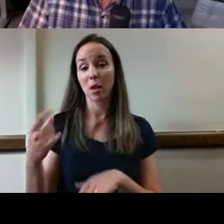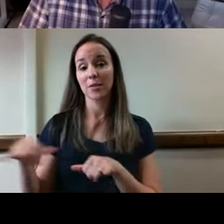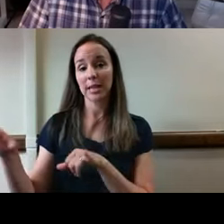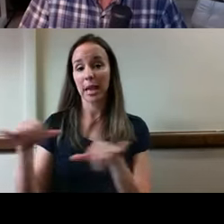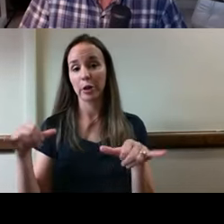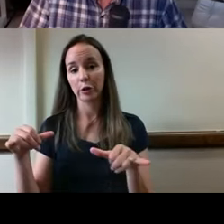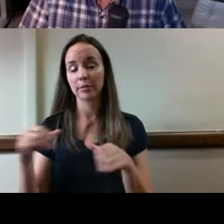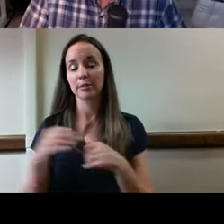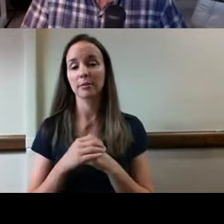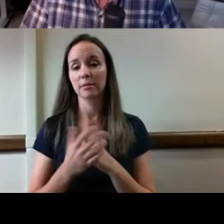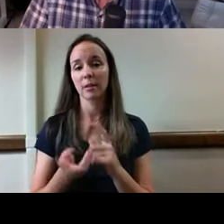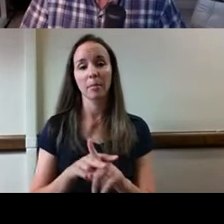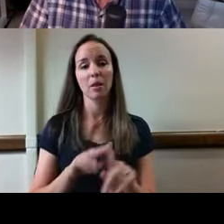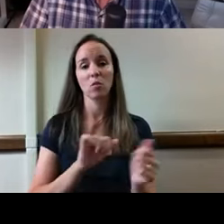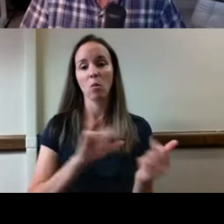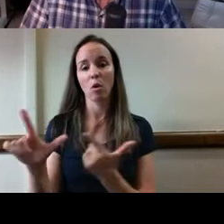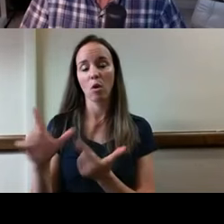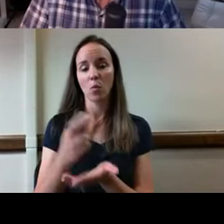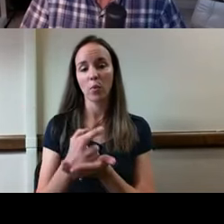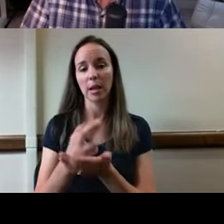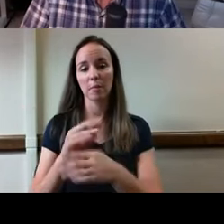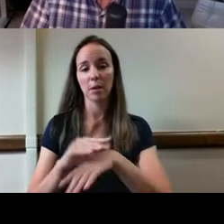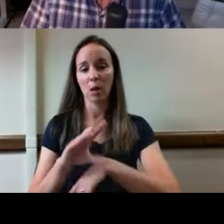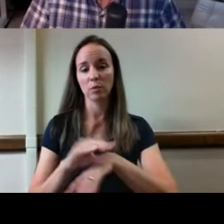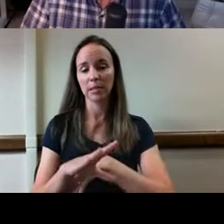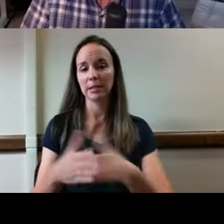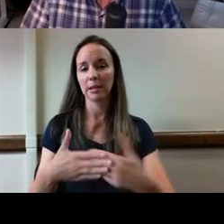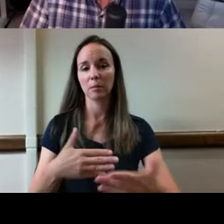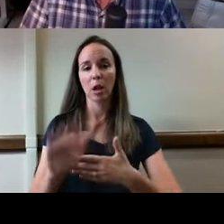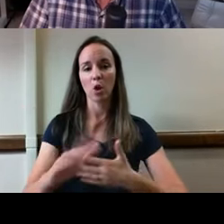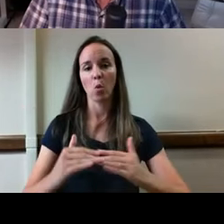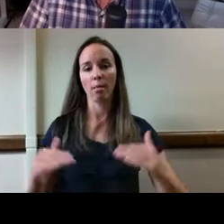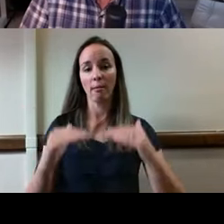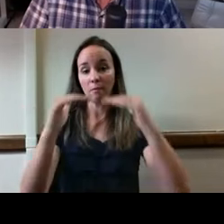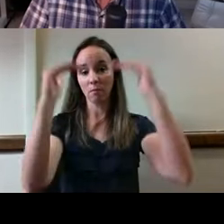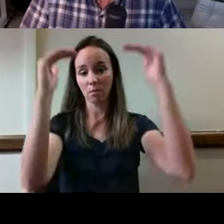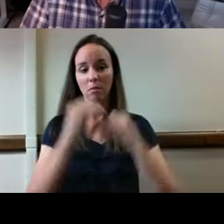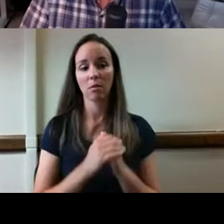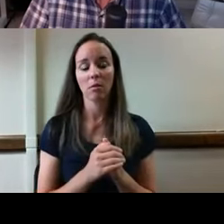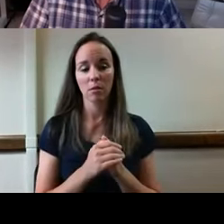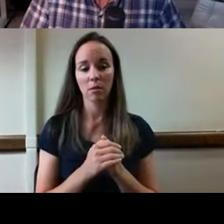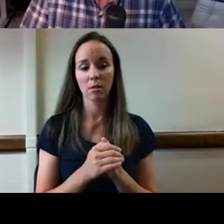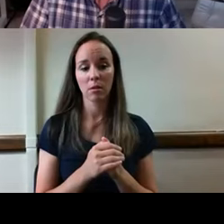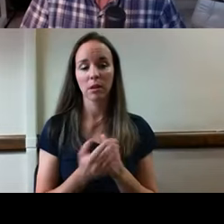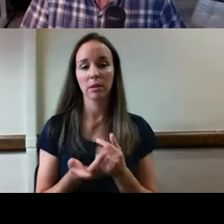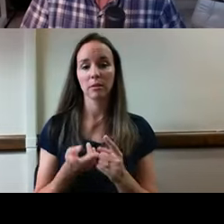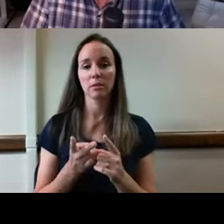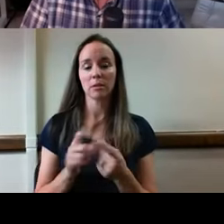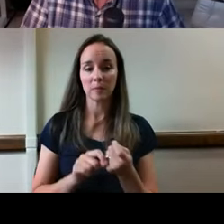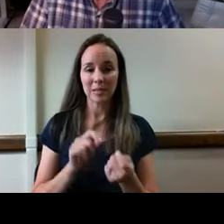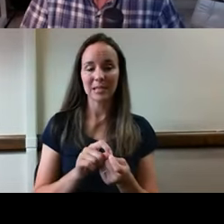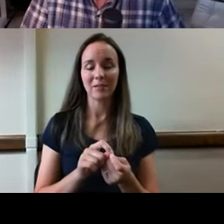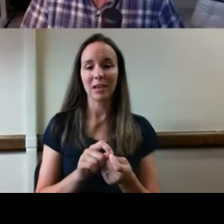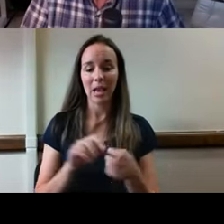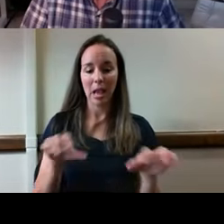They apply to all rehab counseling personnel at all levels. And they pertain to any action in